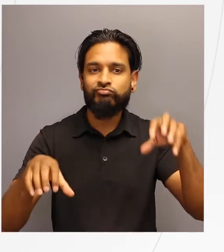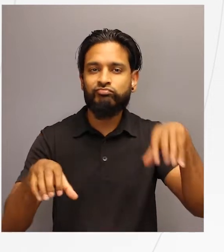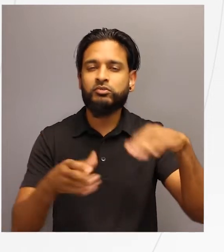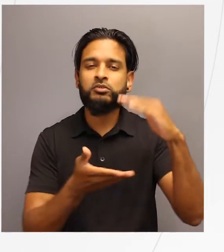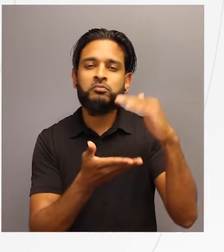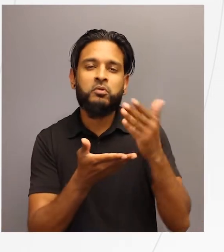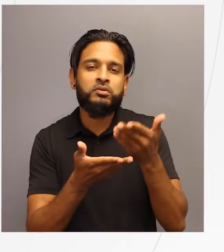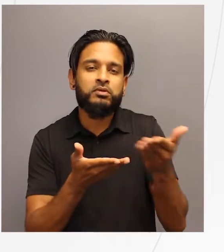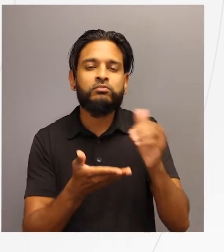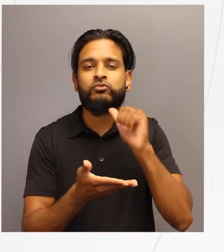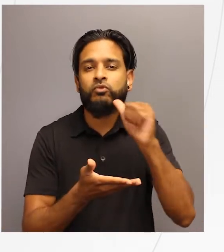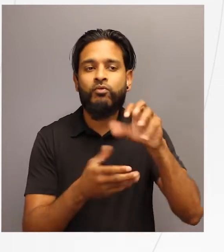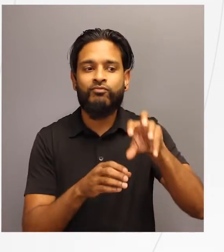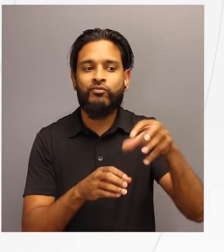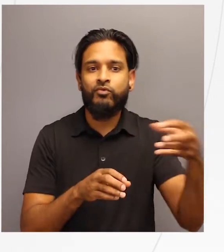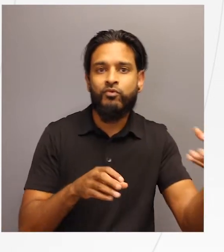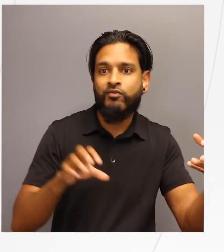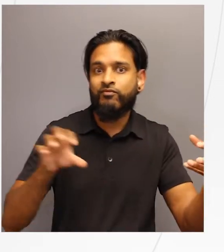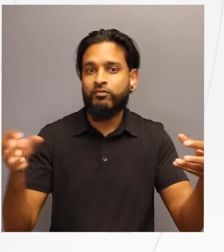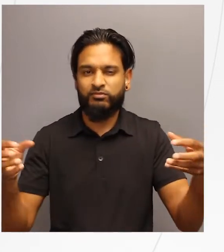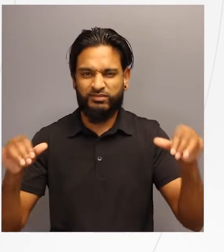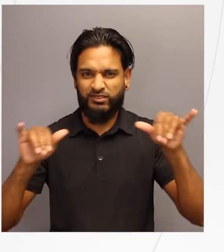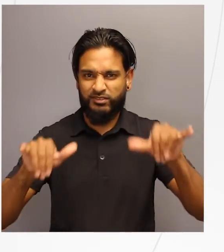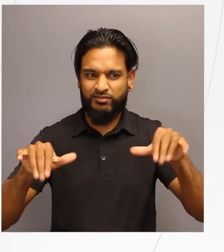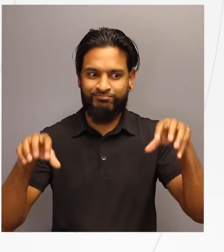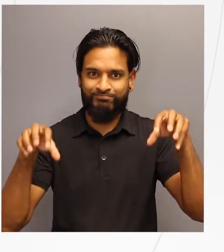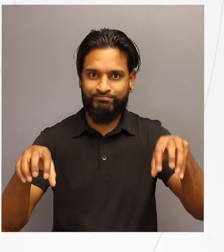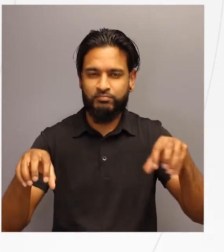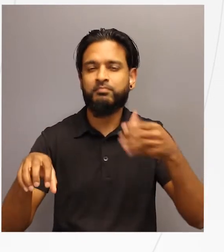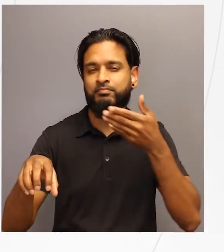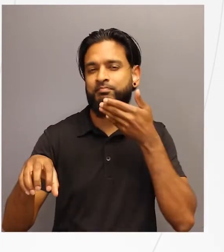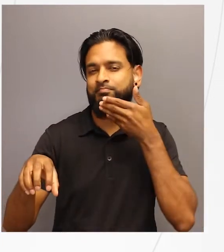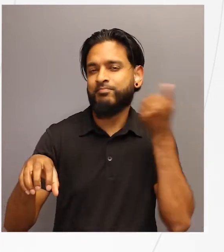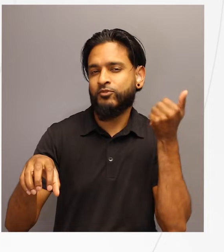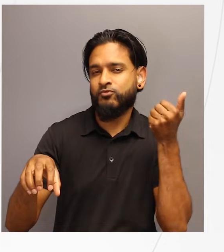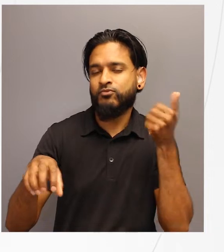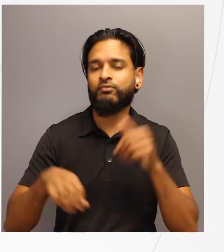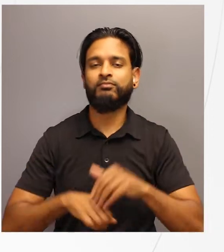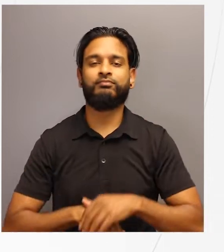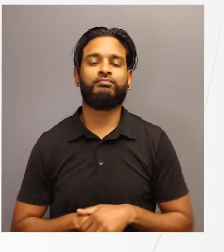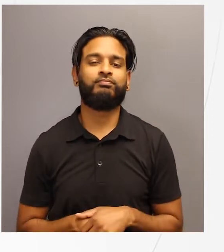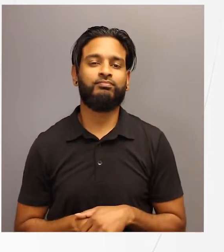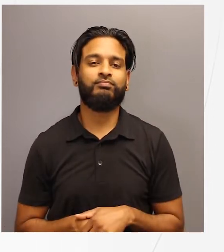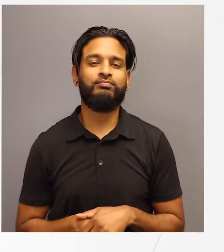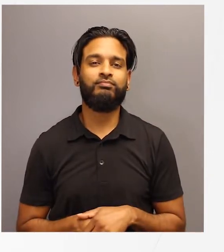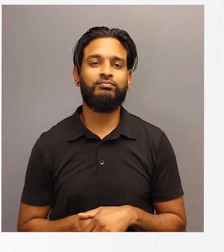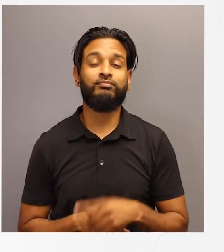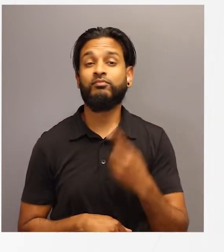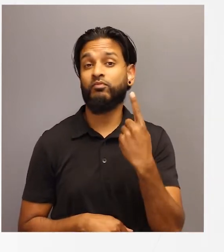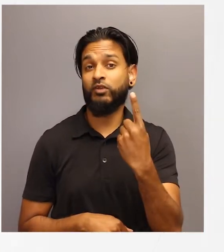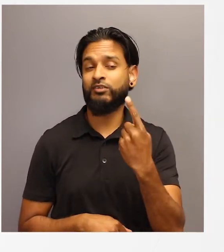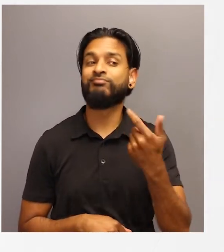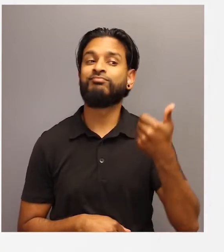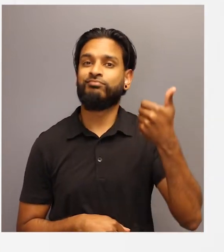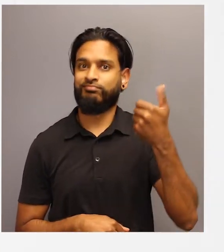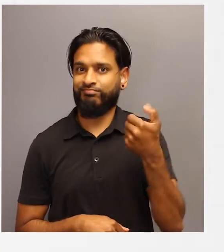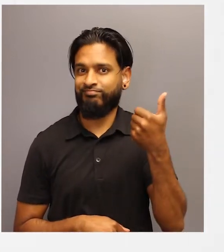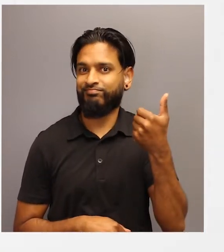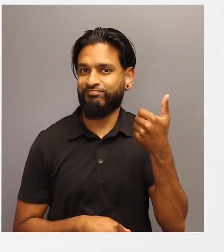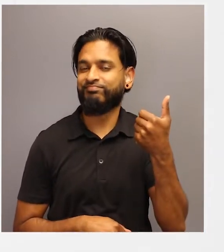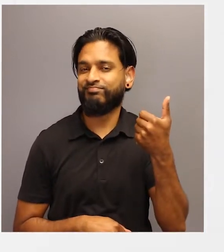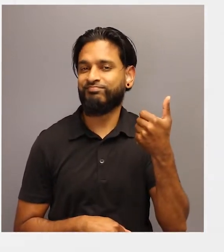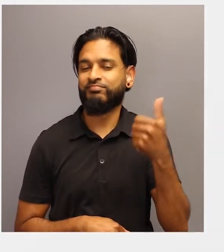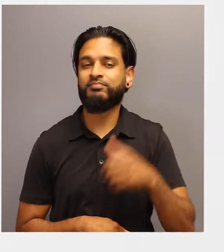or objects that won't roll away when the rover tries to pick them up, work well. You'll also need one stopwatch per team.